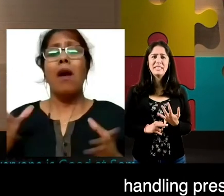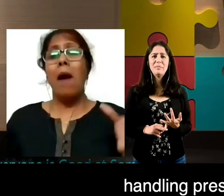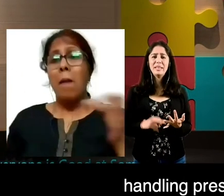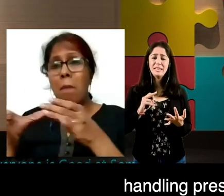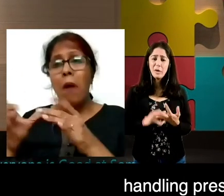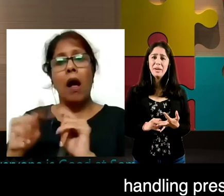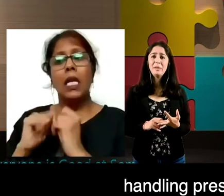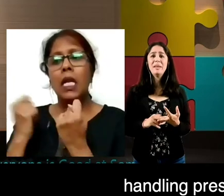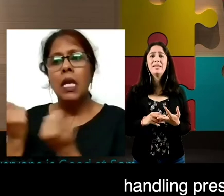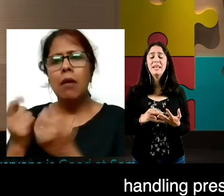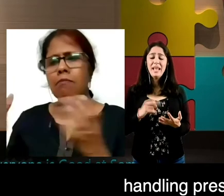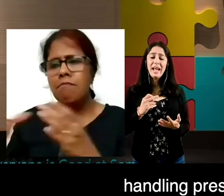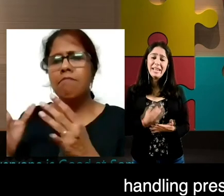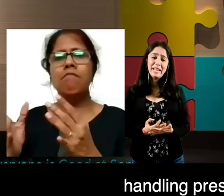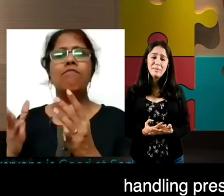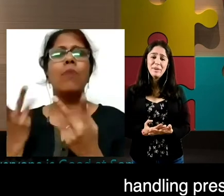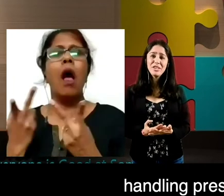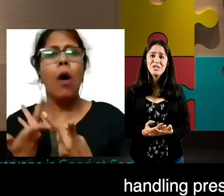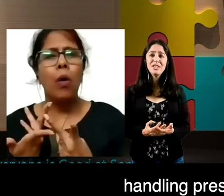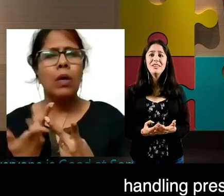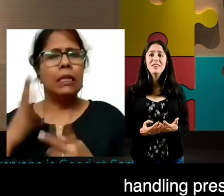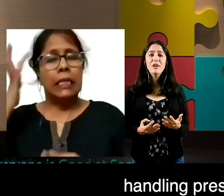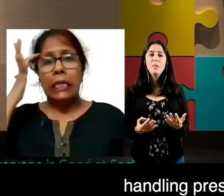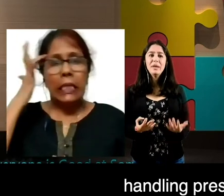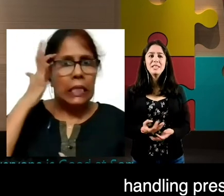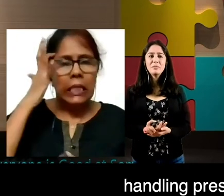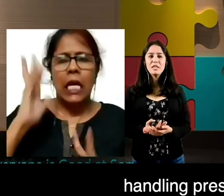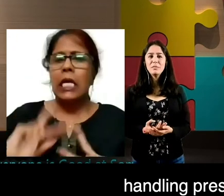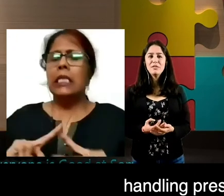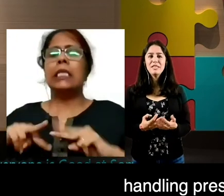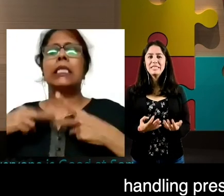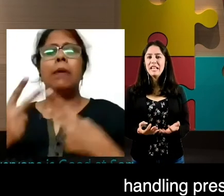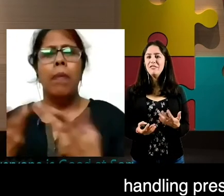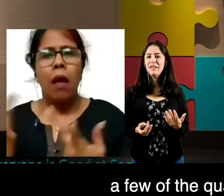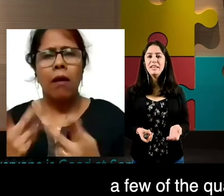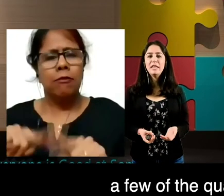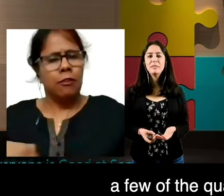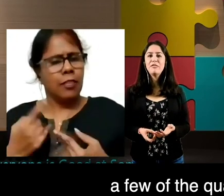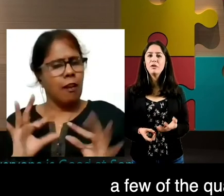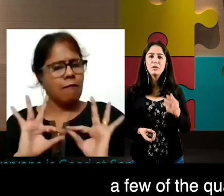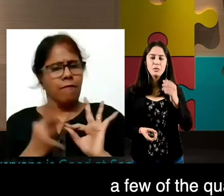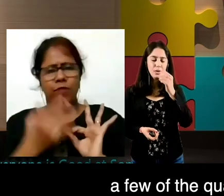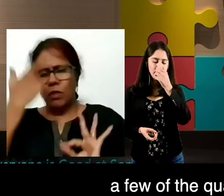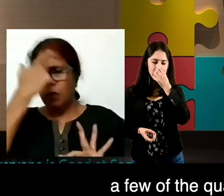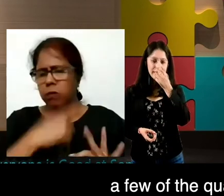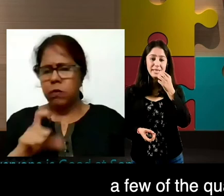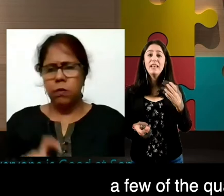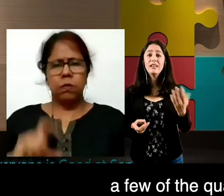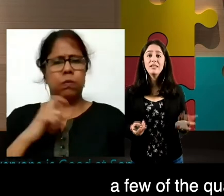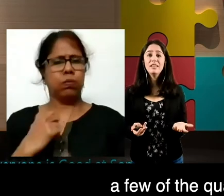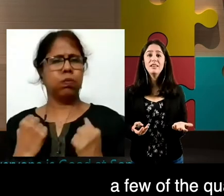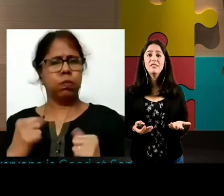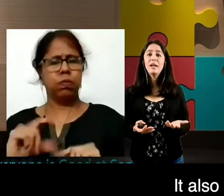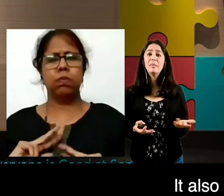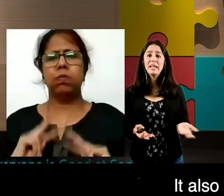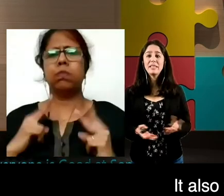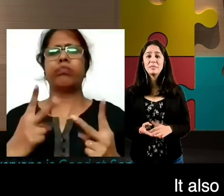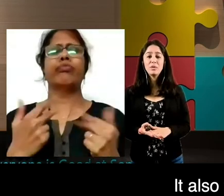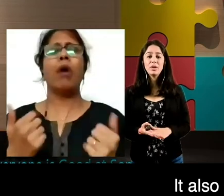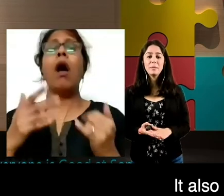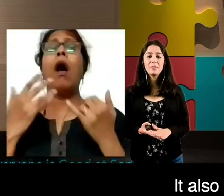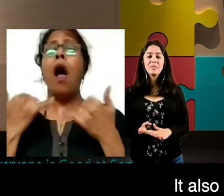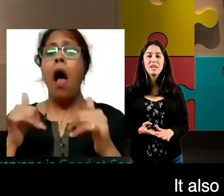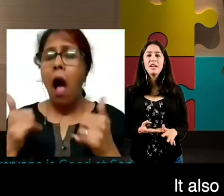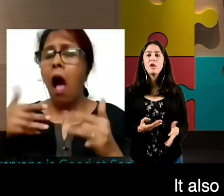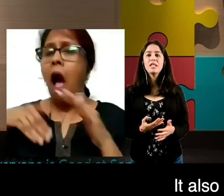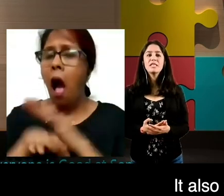discipline, commitment, handling pressure, or be responsible for self and teams are a few of the qualities that I learned while playing the sport.